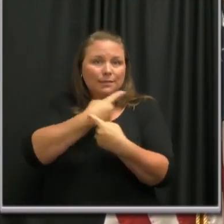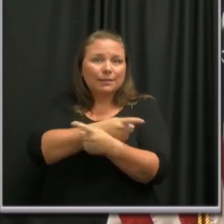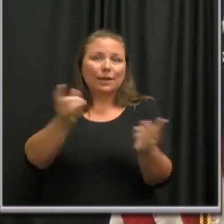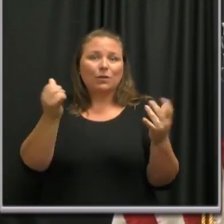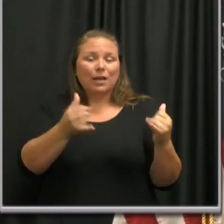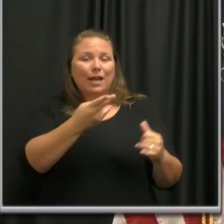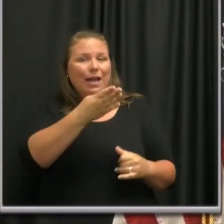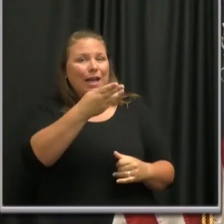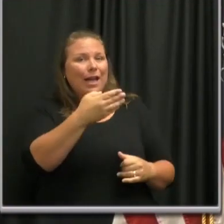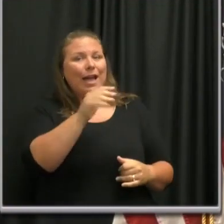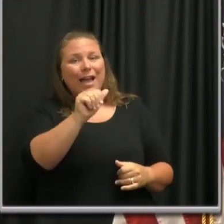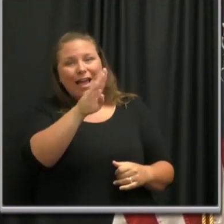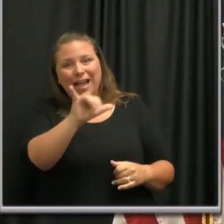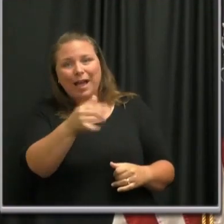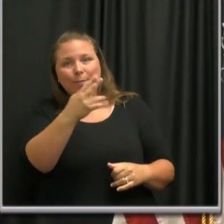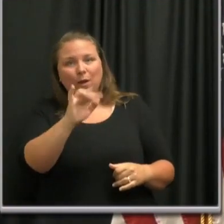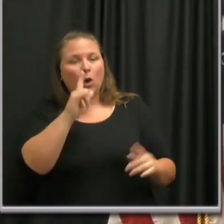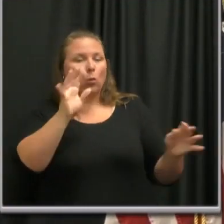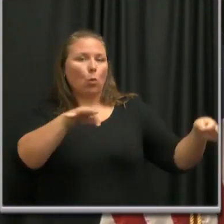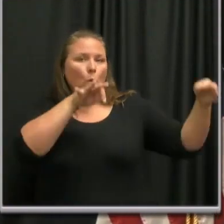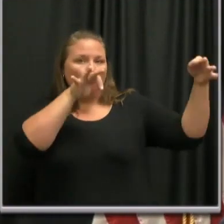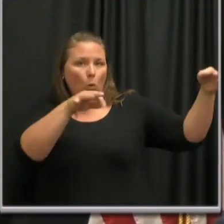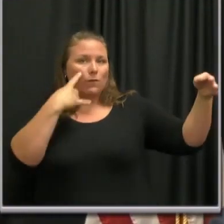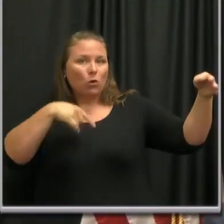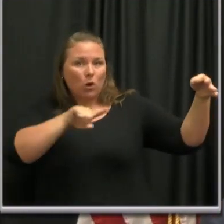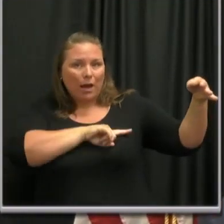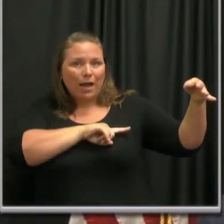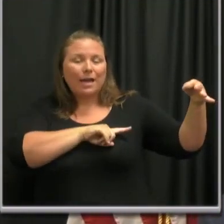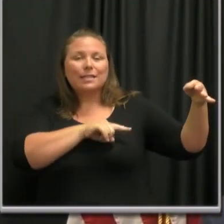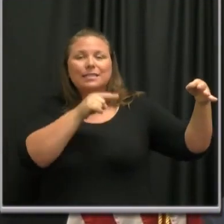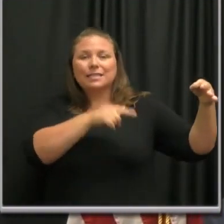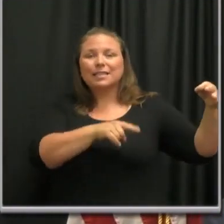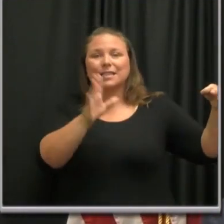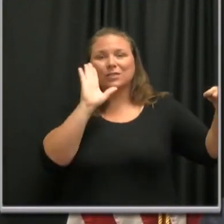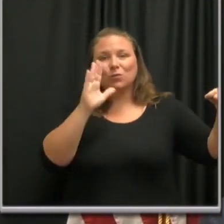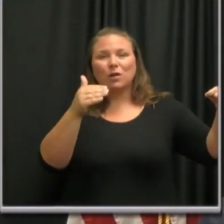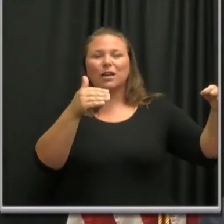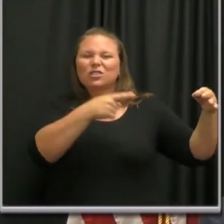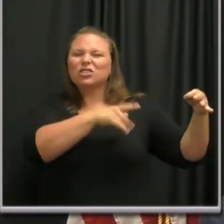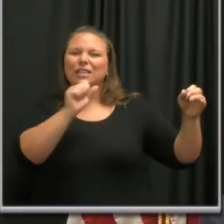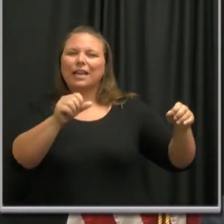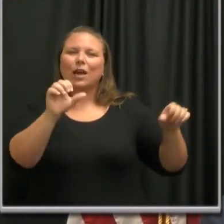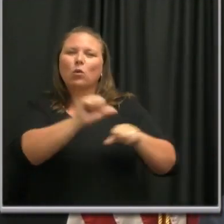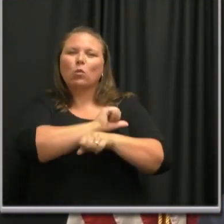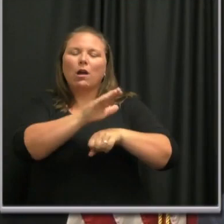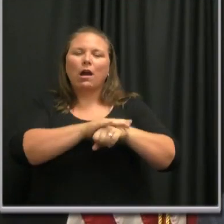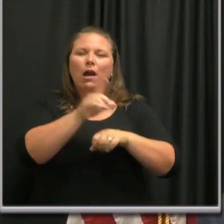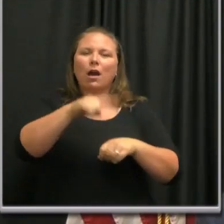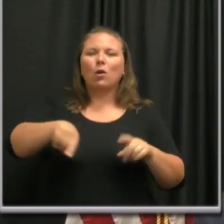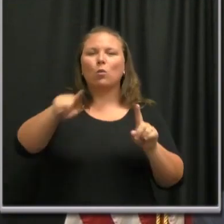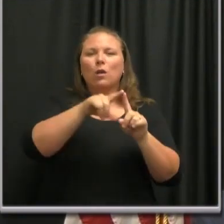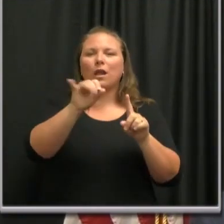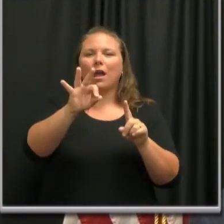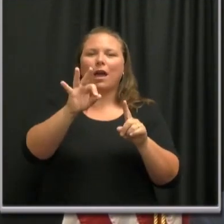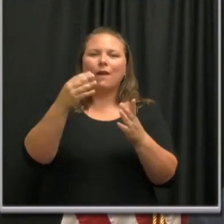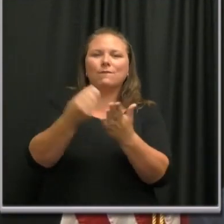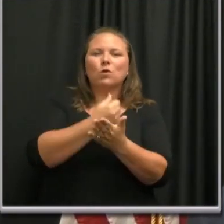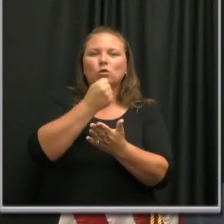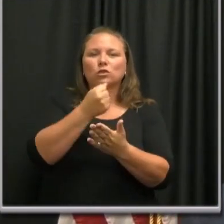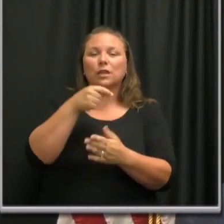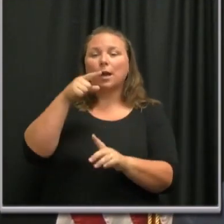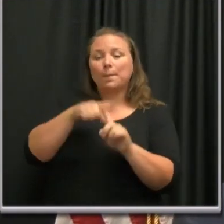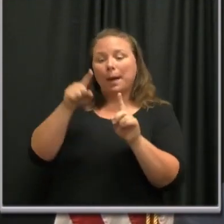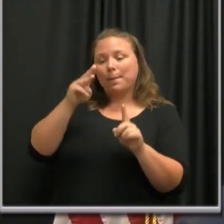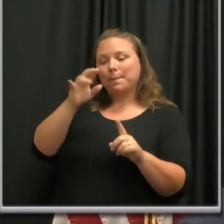Hall, who's going to hold this up, and if this works out, has a possibility on Wheel of Fortune later in life. In this particular case, Mary Beth